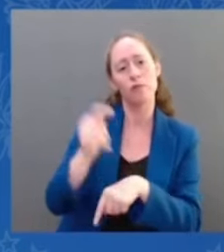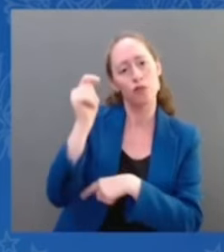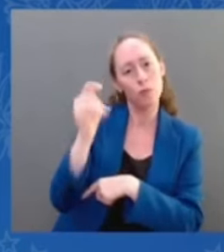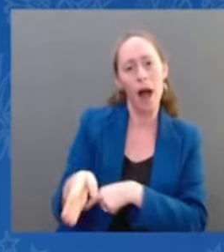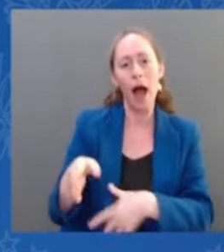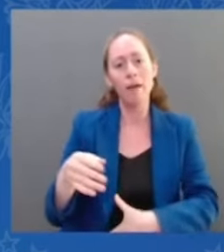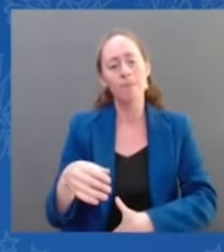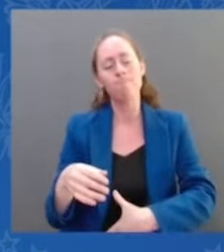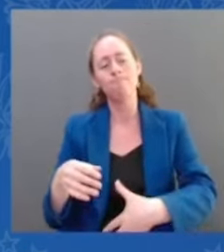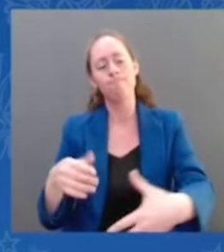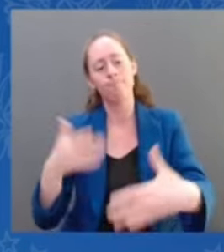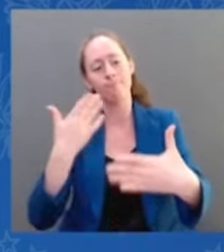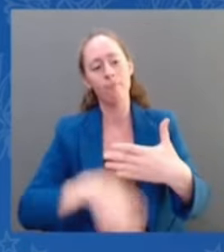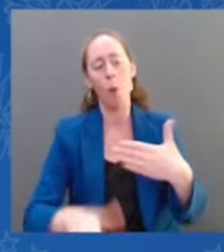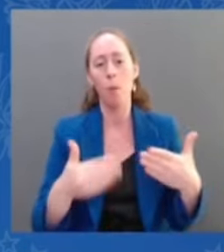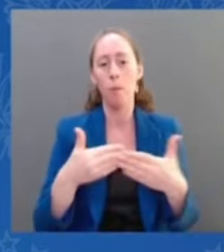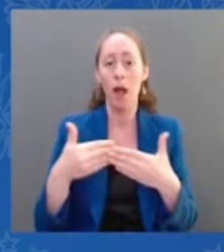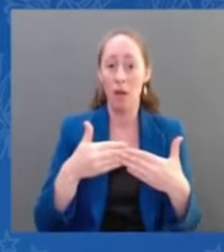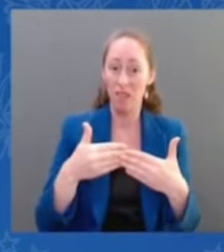I can tell you what I don't.